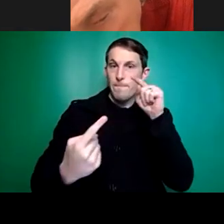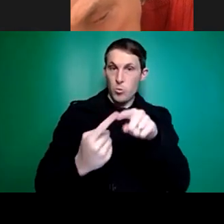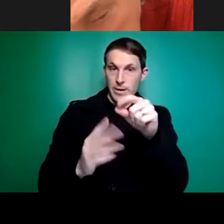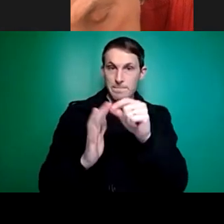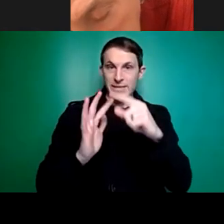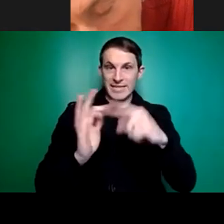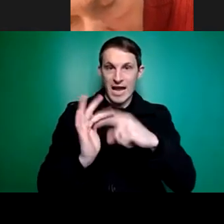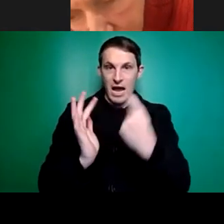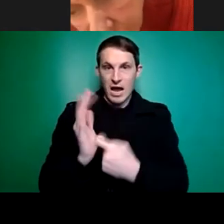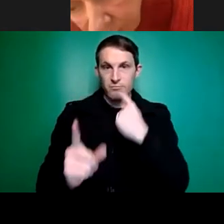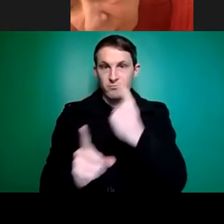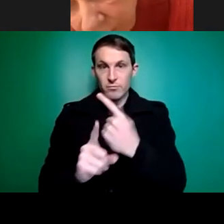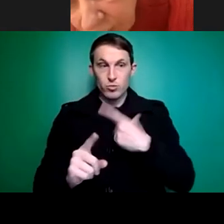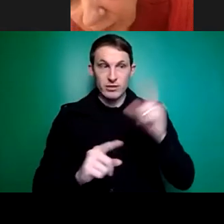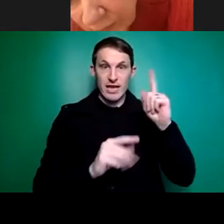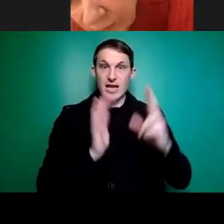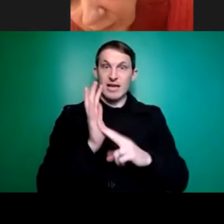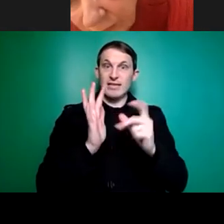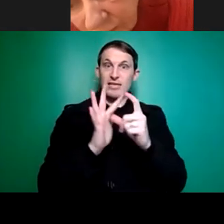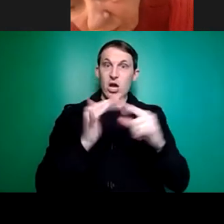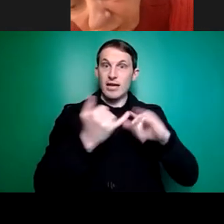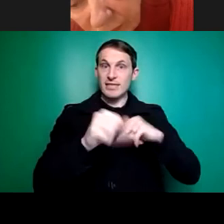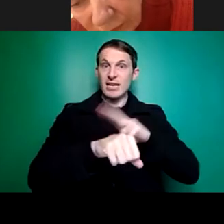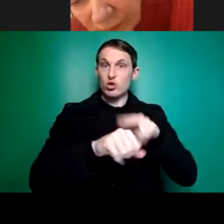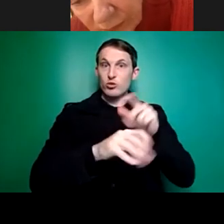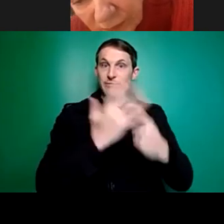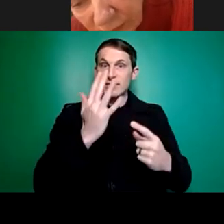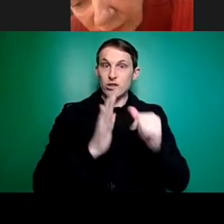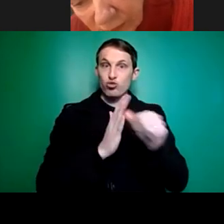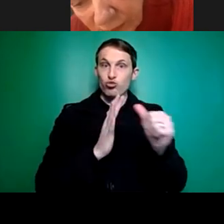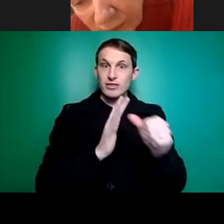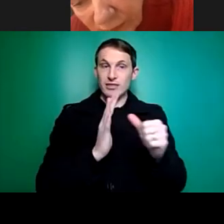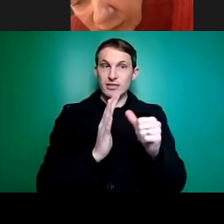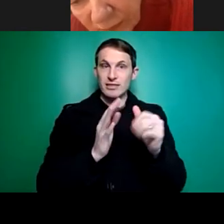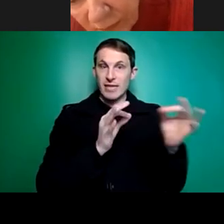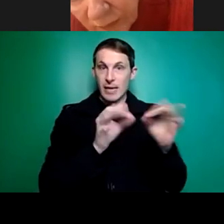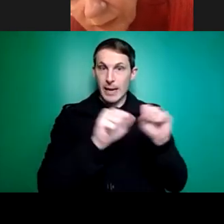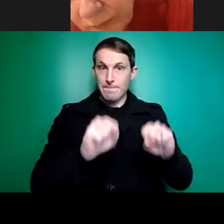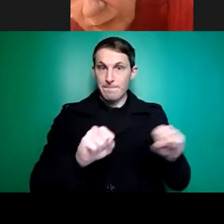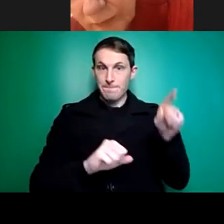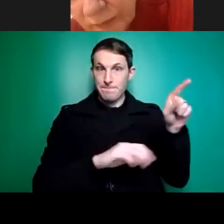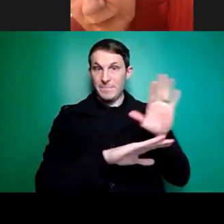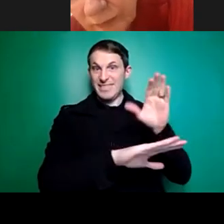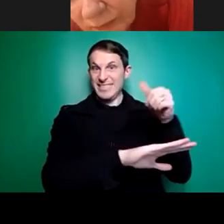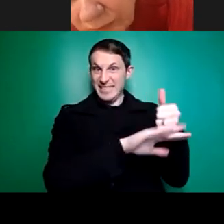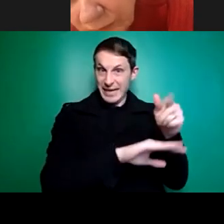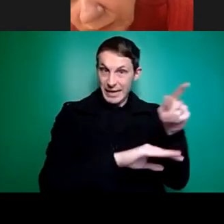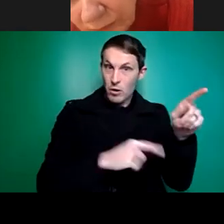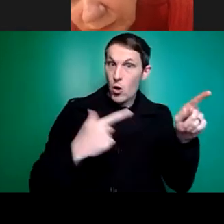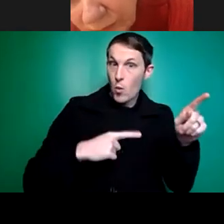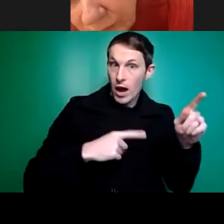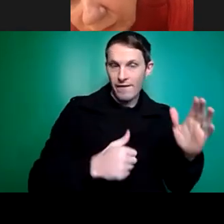the National Disability Insurance Scheme was introduced because of the strong support of